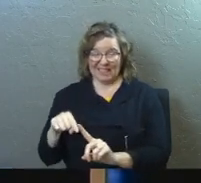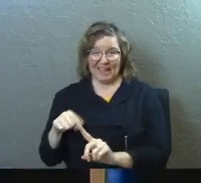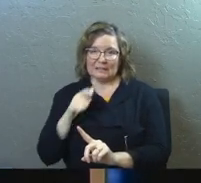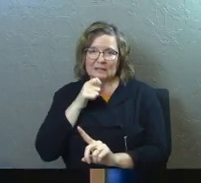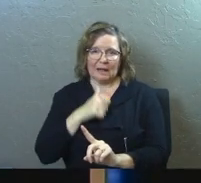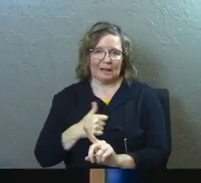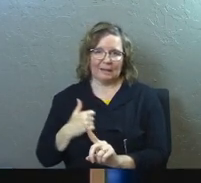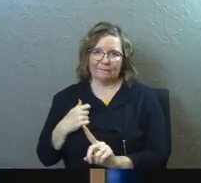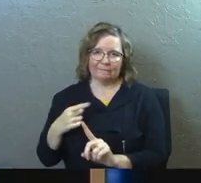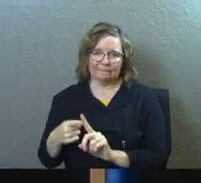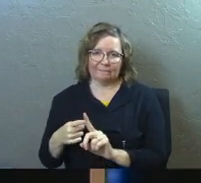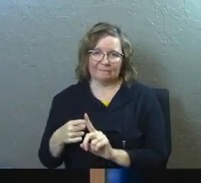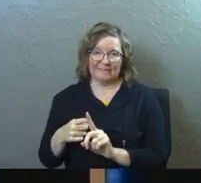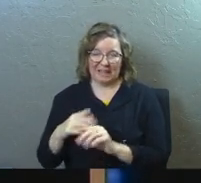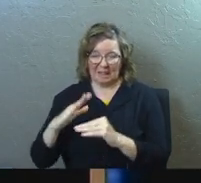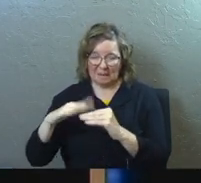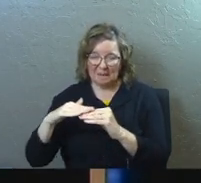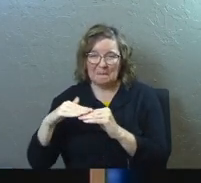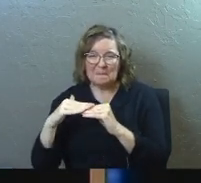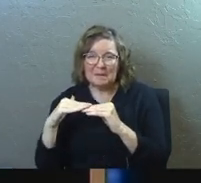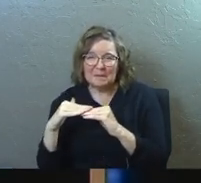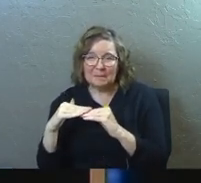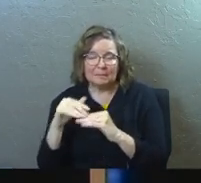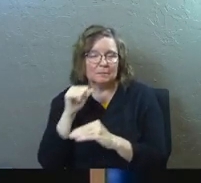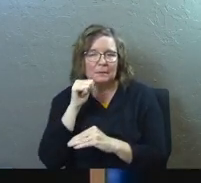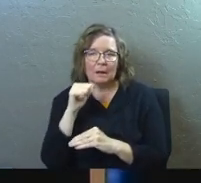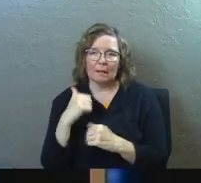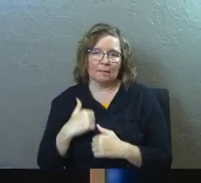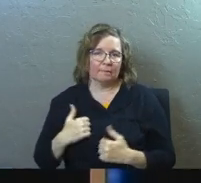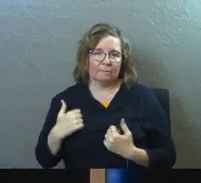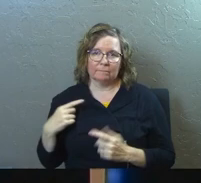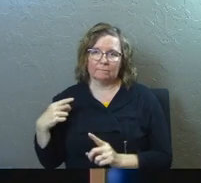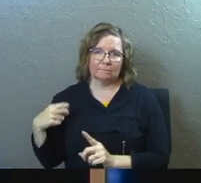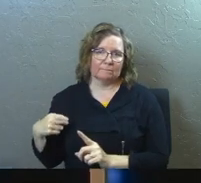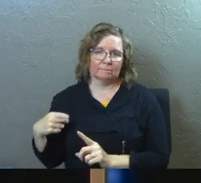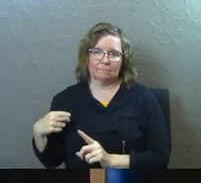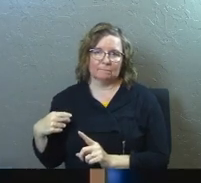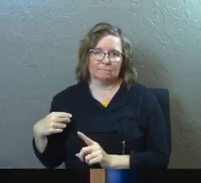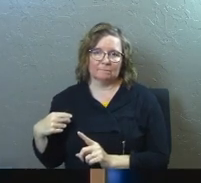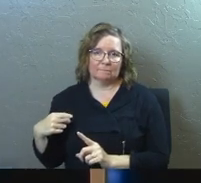not life. Say it with me. Life at the bare minimum is not life.